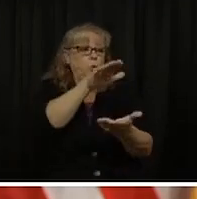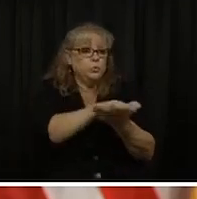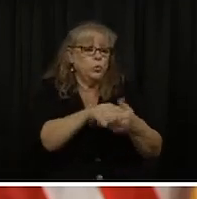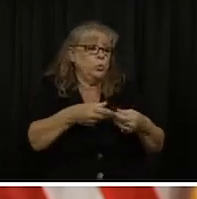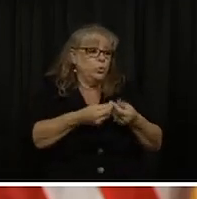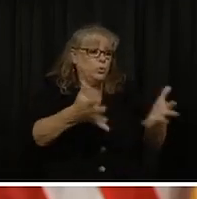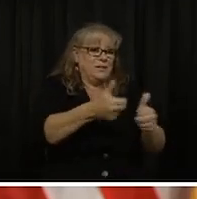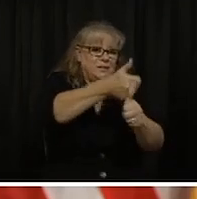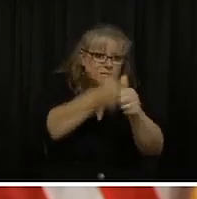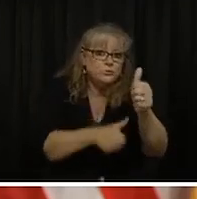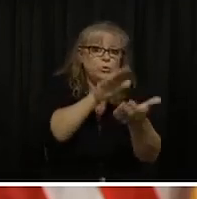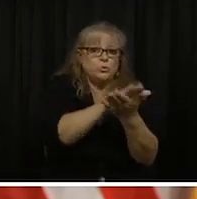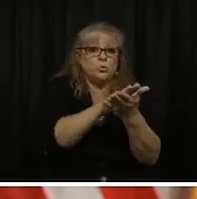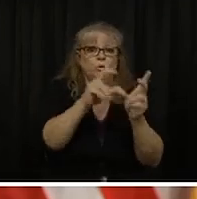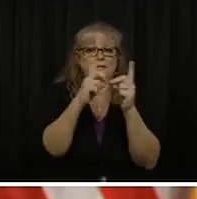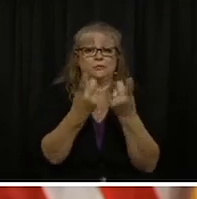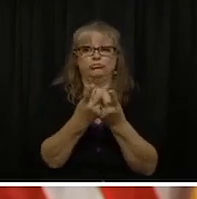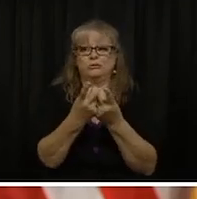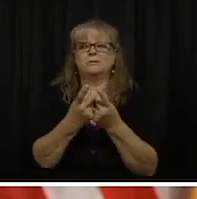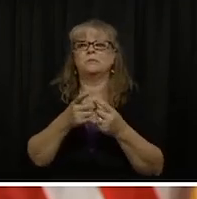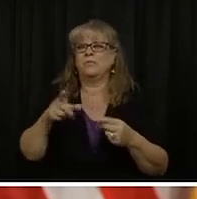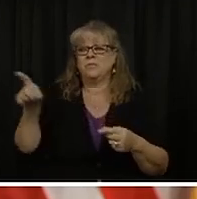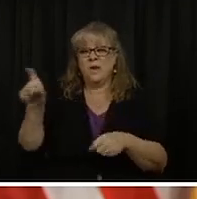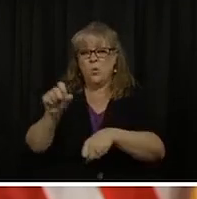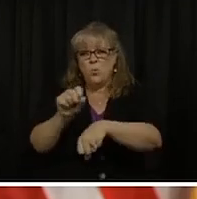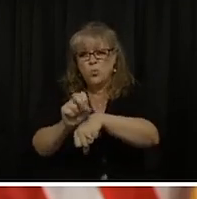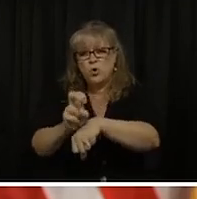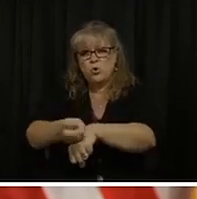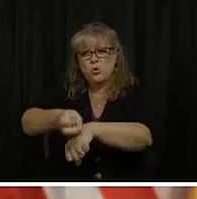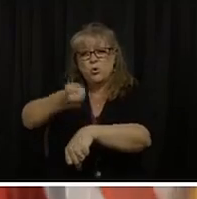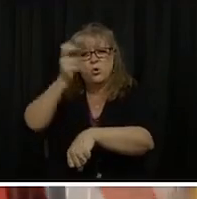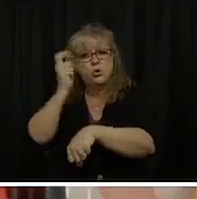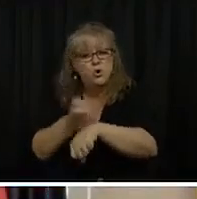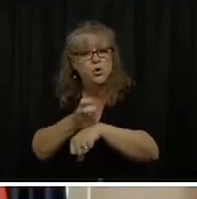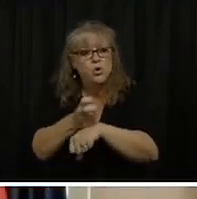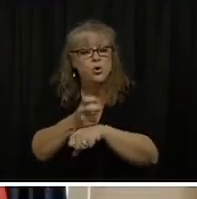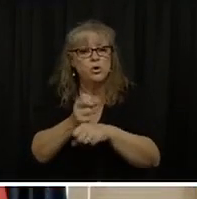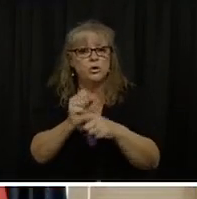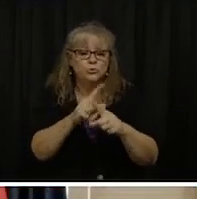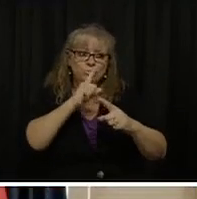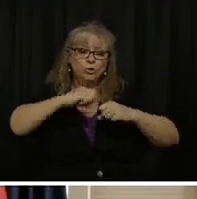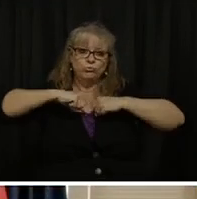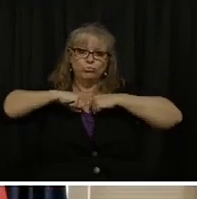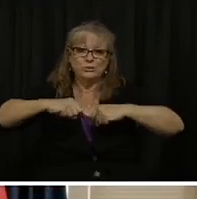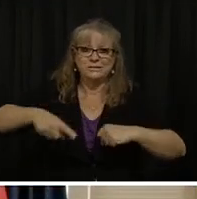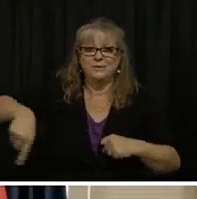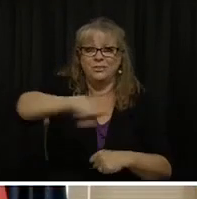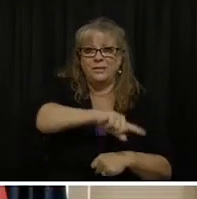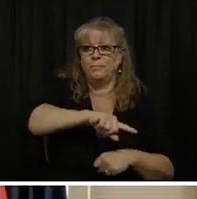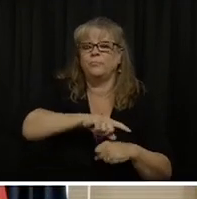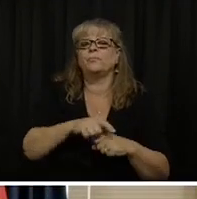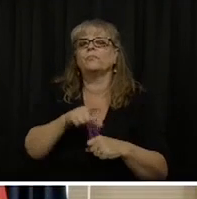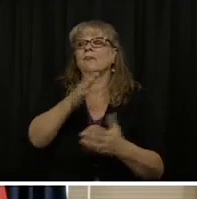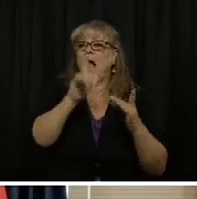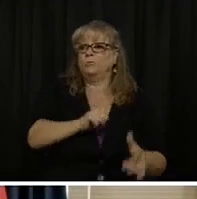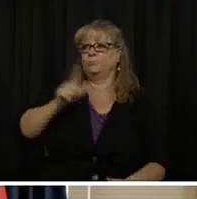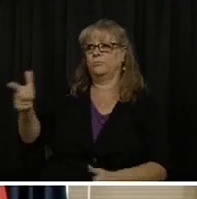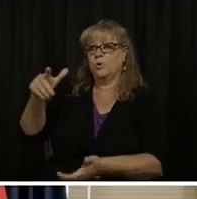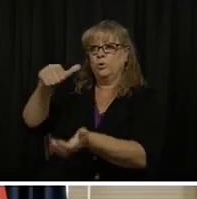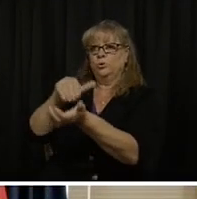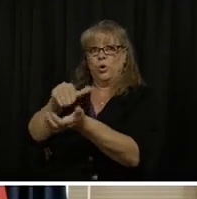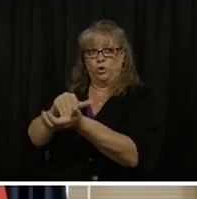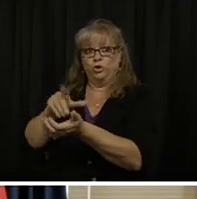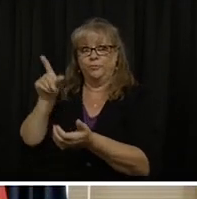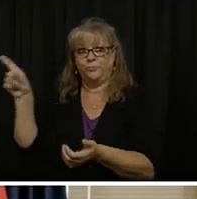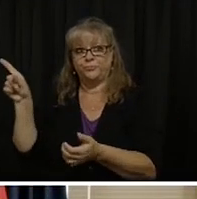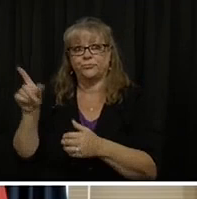to keep their students and teachers safe. Without further delay, I'll turn it over to Dr. Herlihy. Thank you, Governor. Good afternoon.